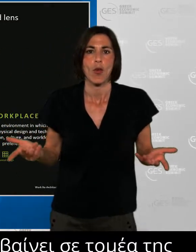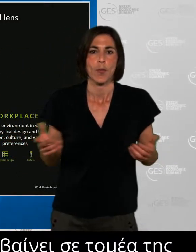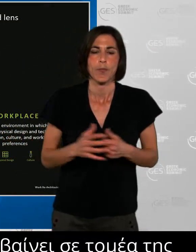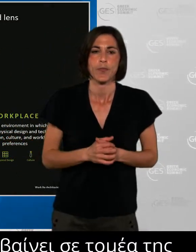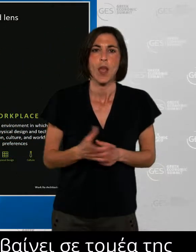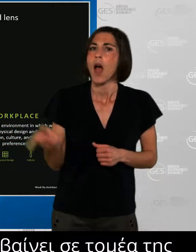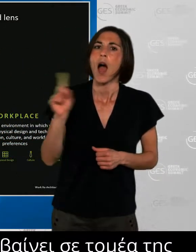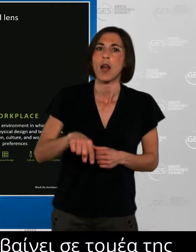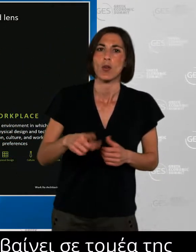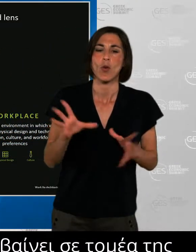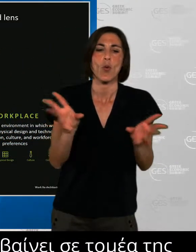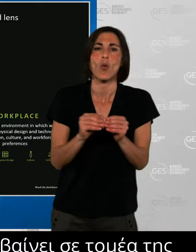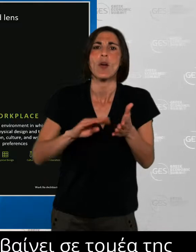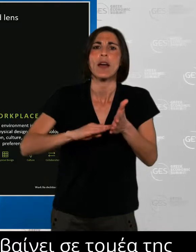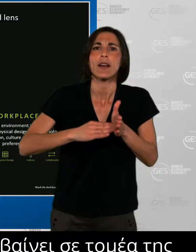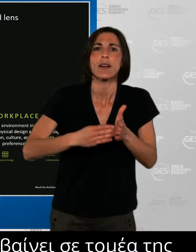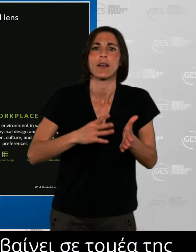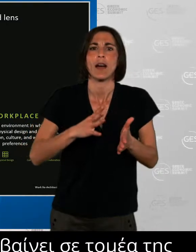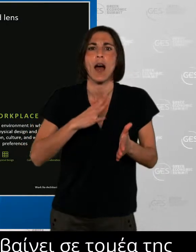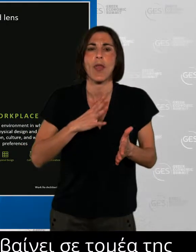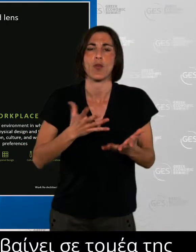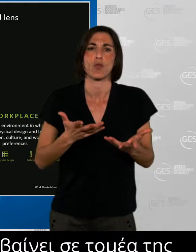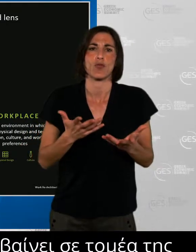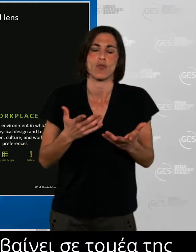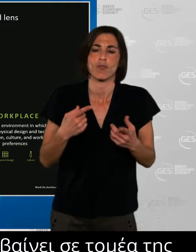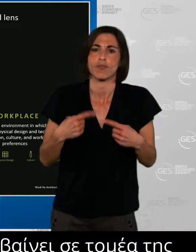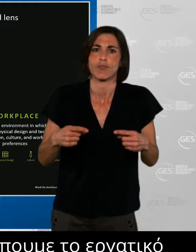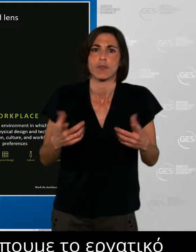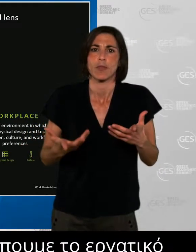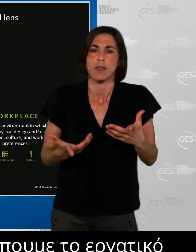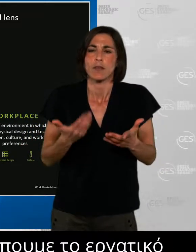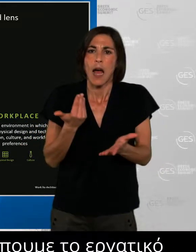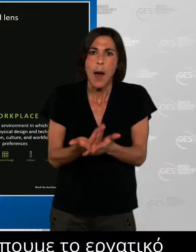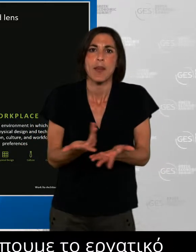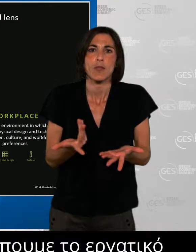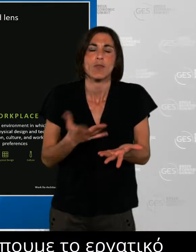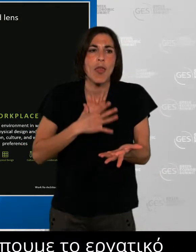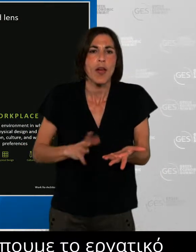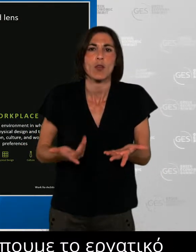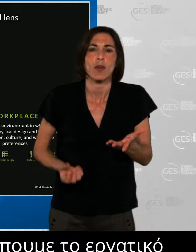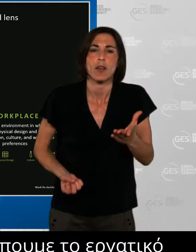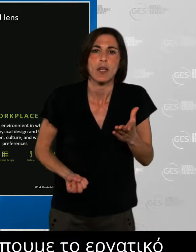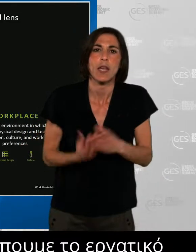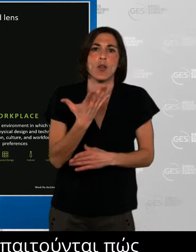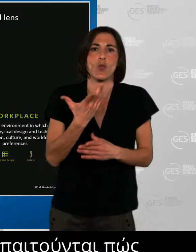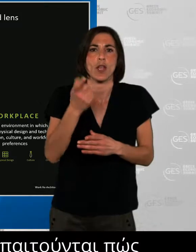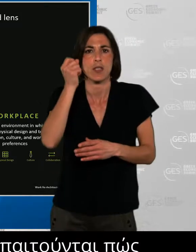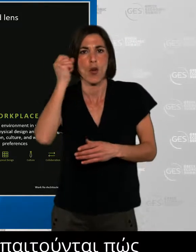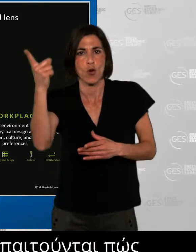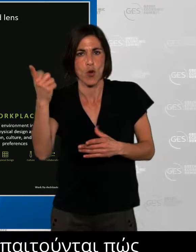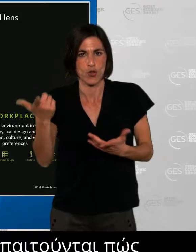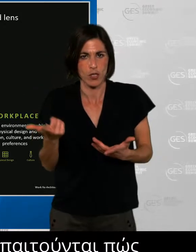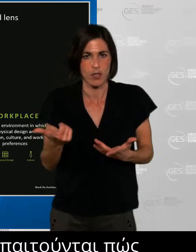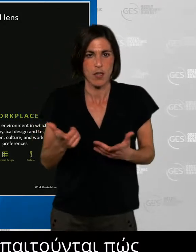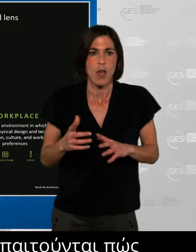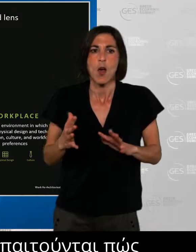terms of the new skills? How do we think about the capabilities that they bring to the table which endure and never change? How do we address